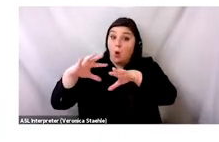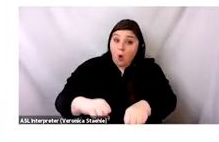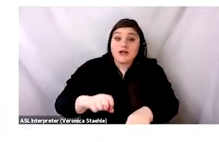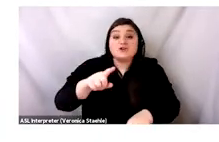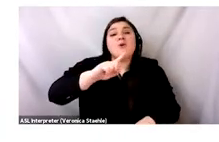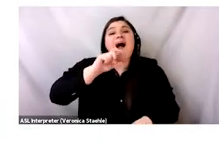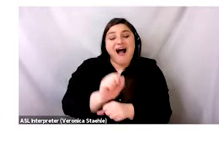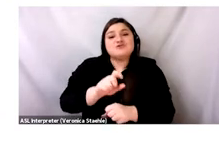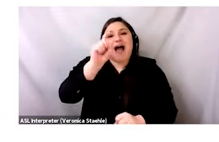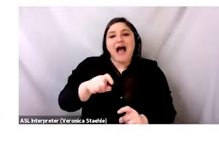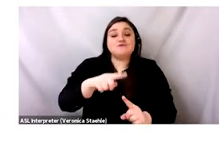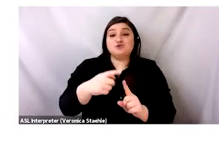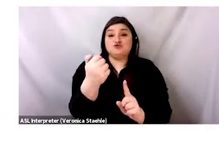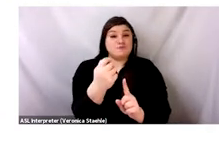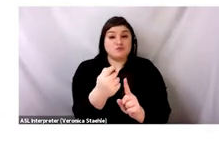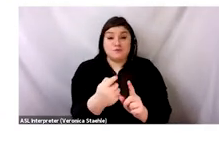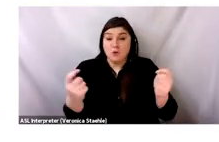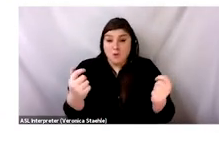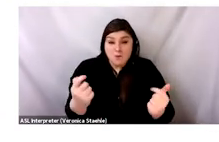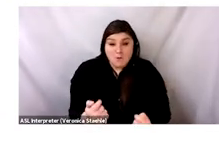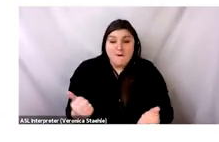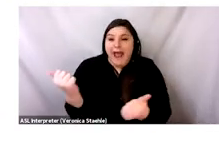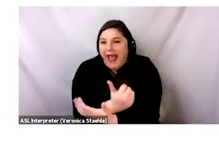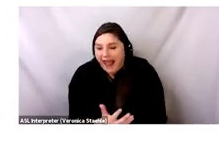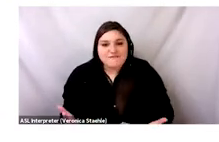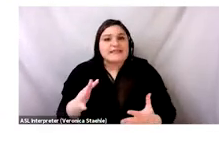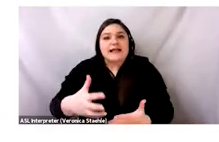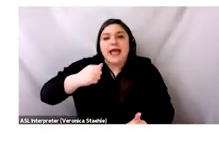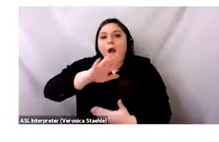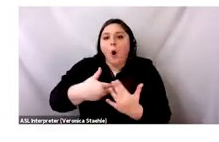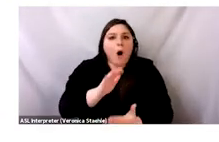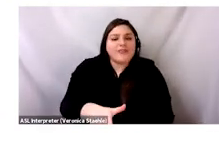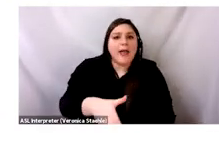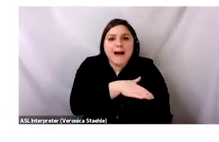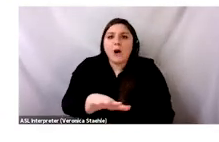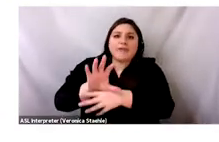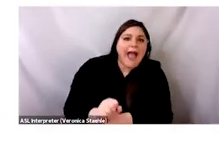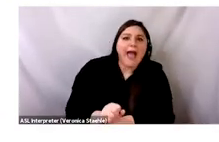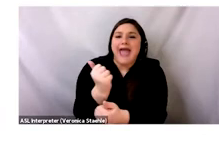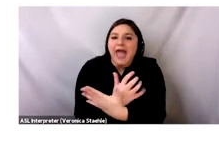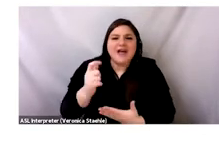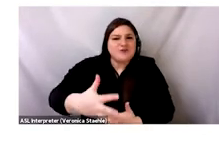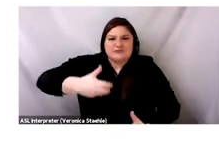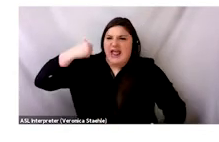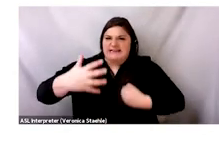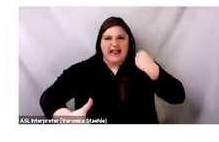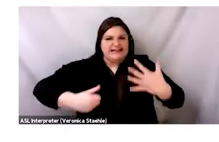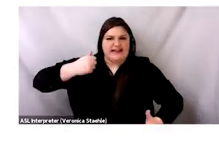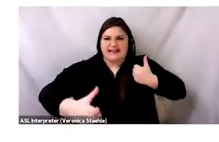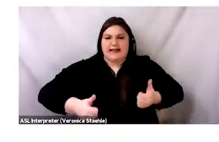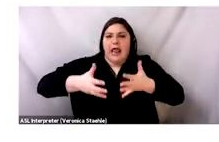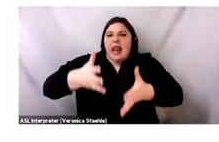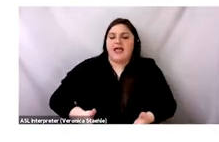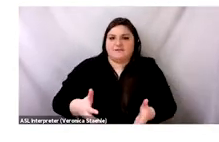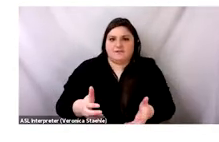basically take everything away, strip them down to zero, strip them down to their bones, and then take away everything that